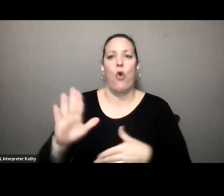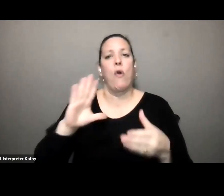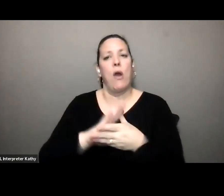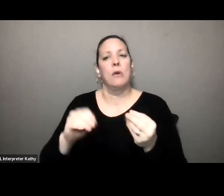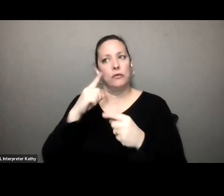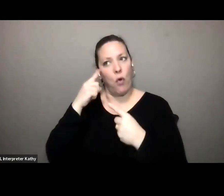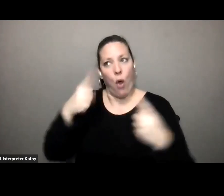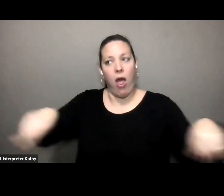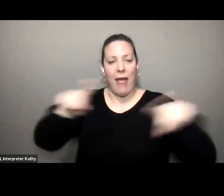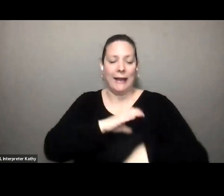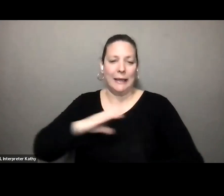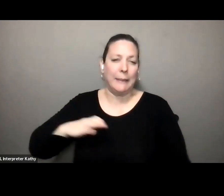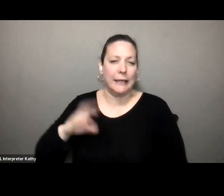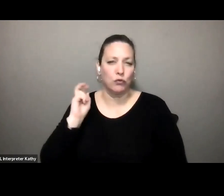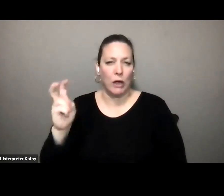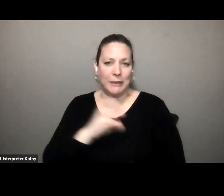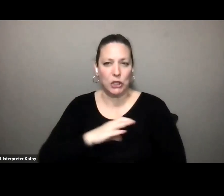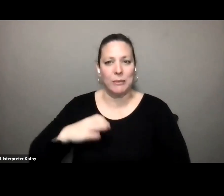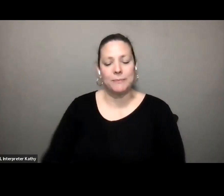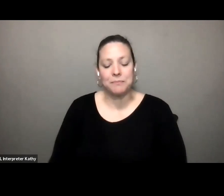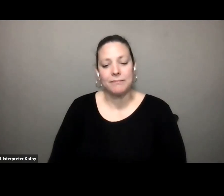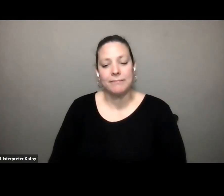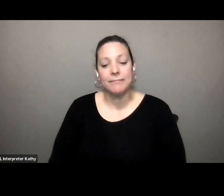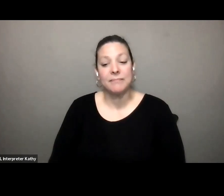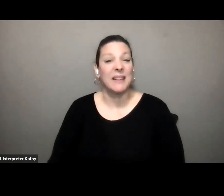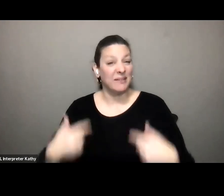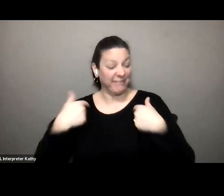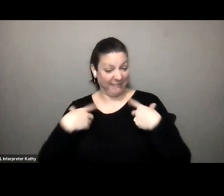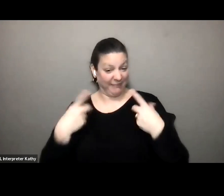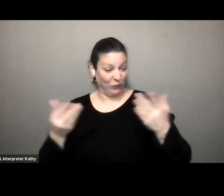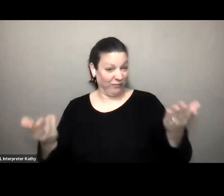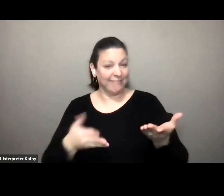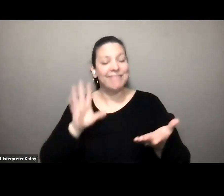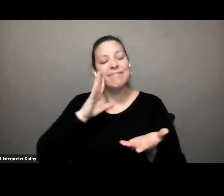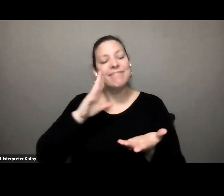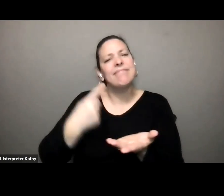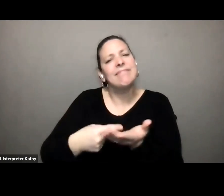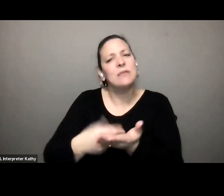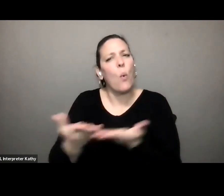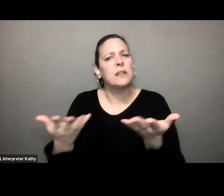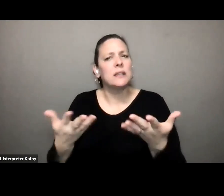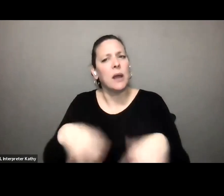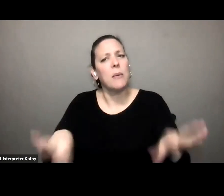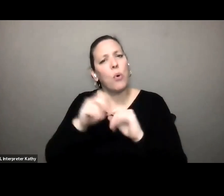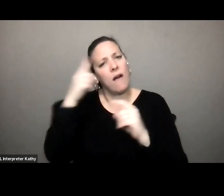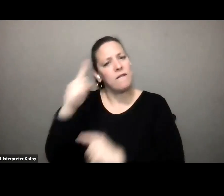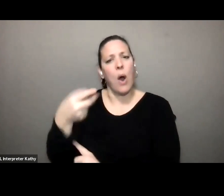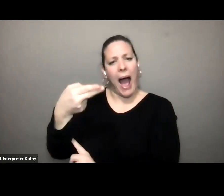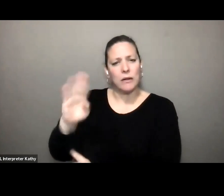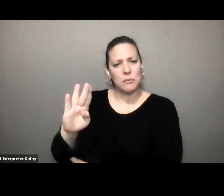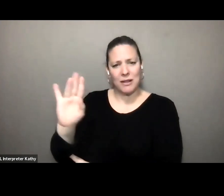transportation committee so with that being said i'm going to discuss a couple of things that are important about house bill 74